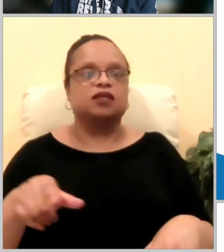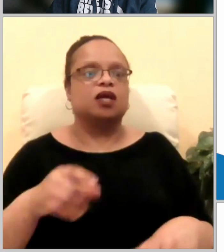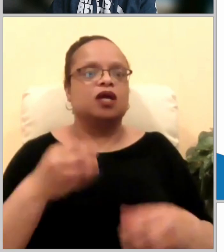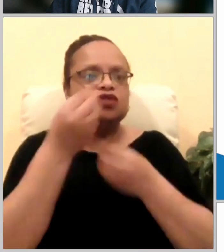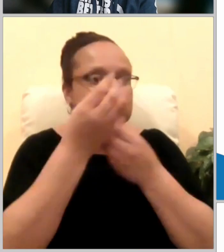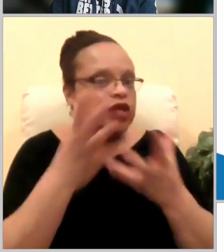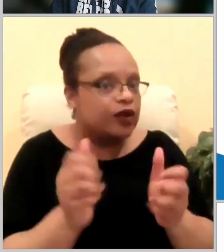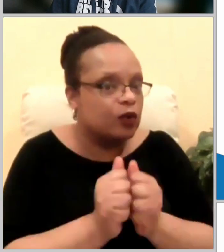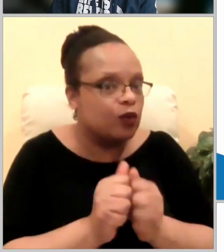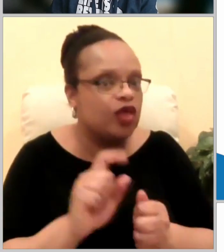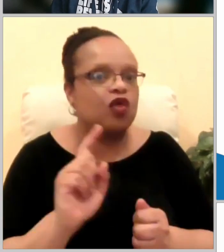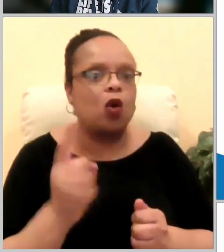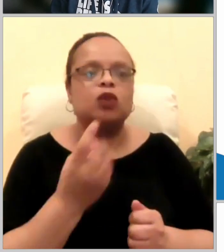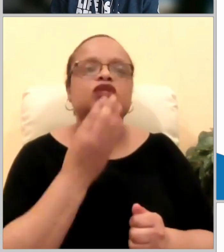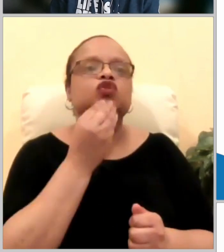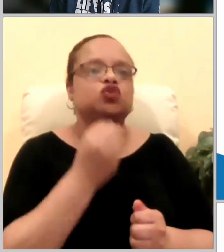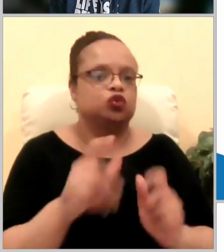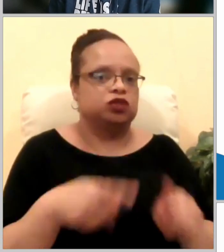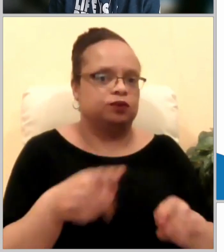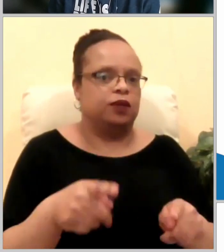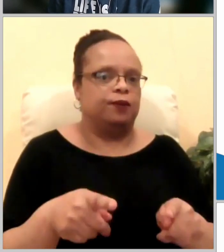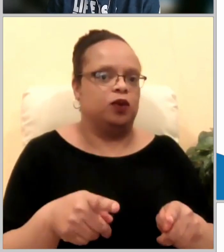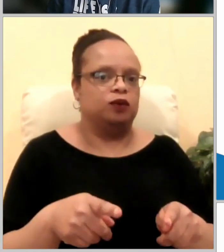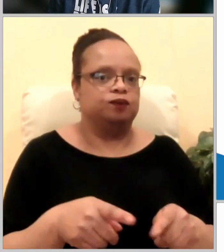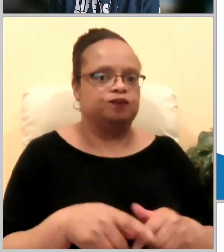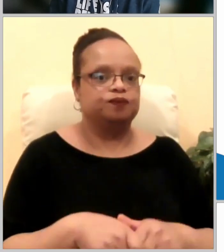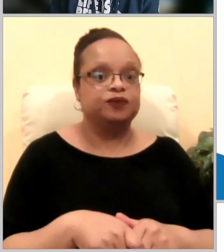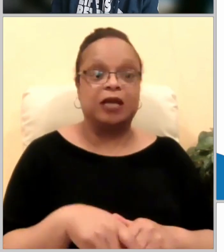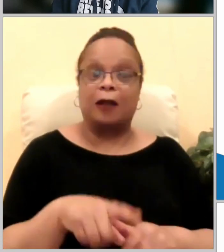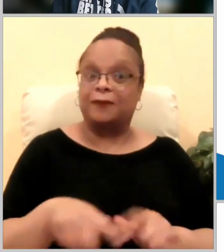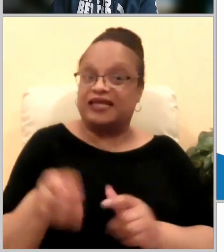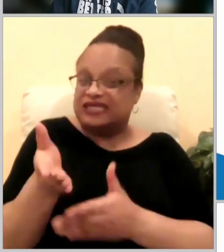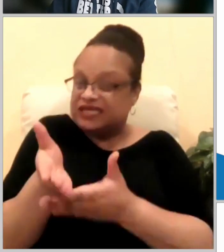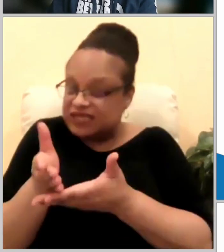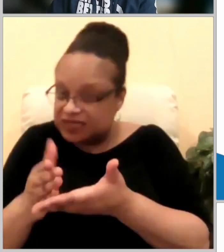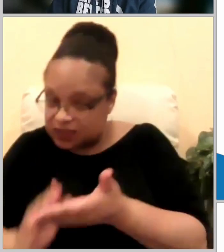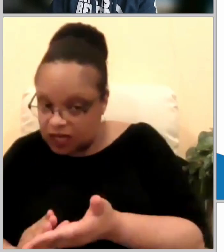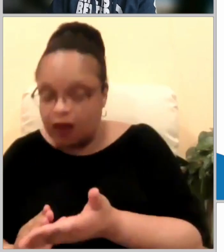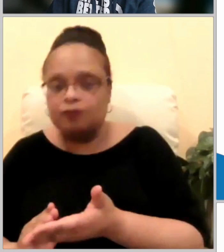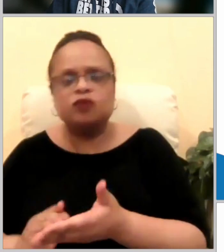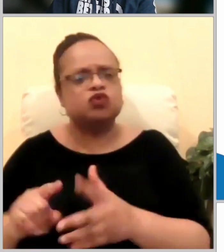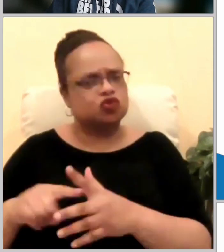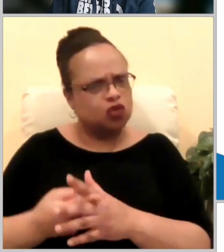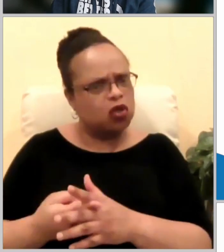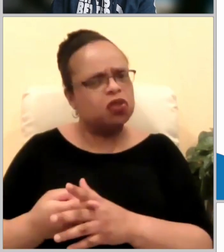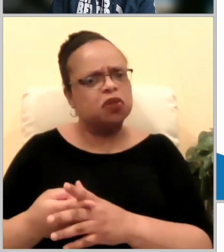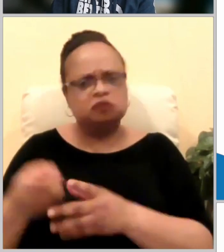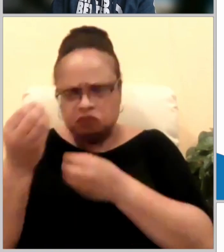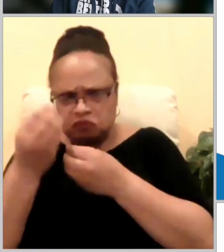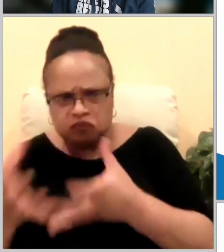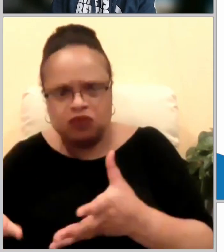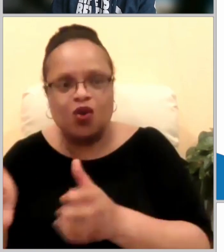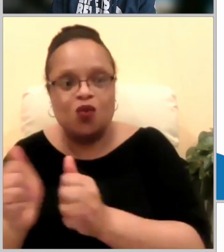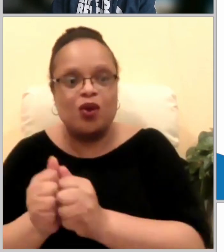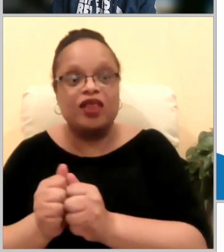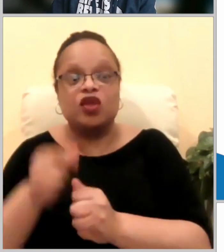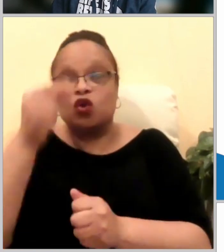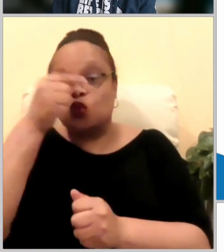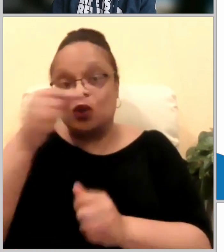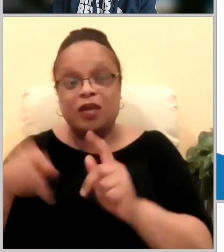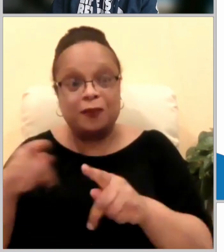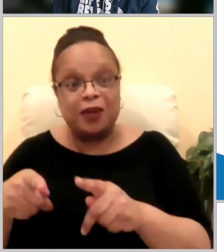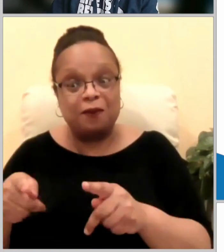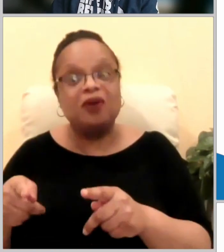cyrene went to antioch and began to speak to greeks also telling them the good news about the lord